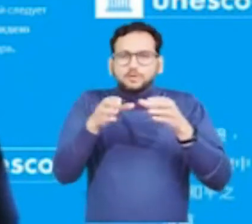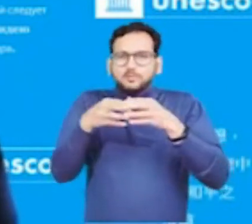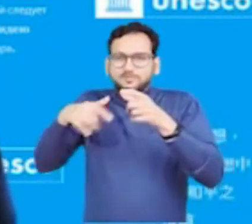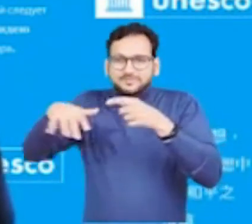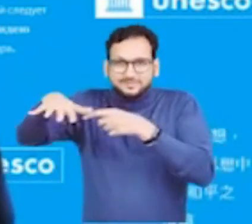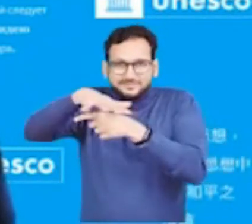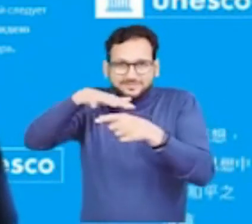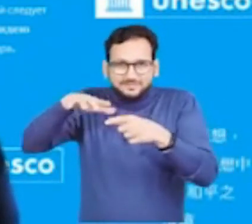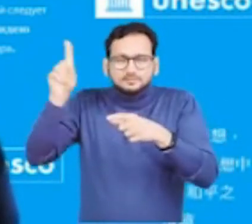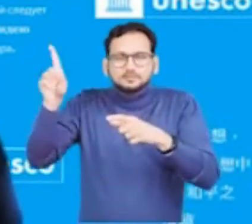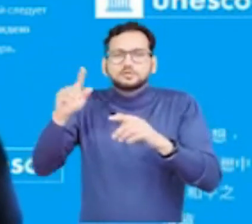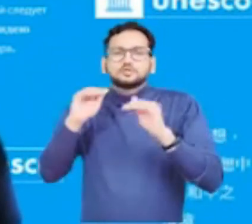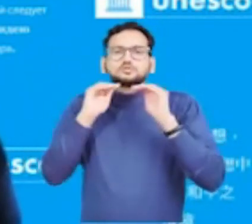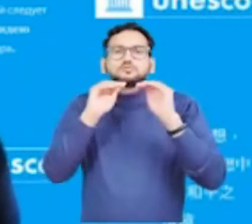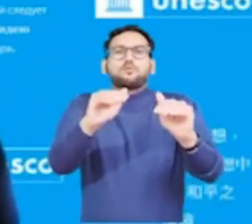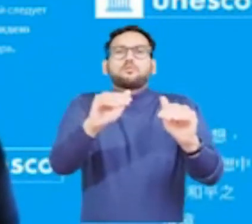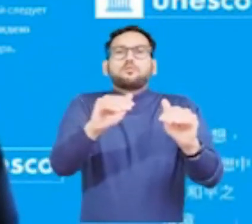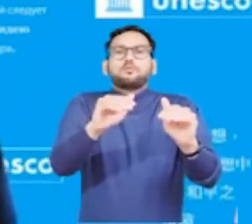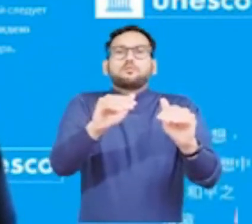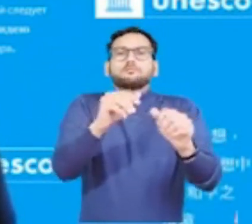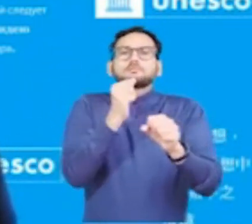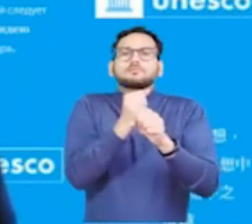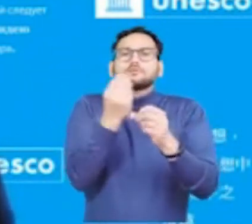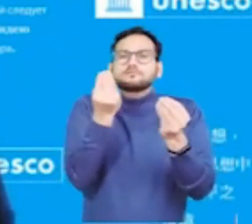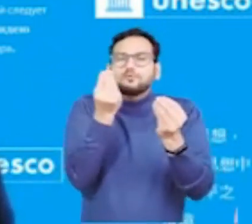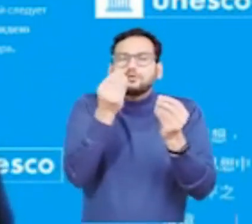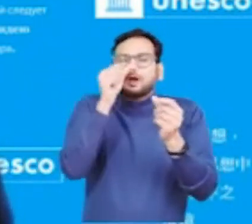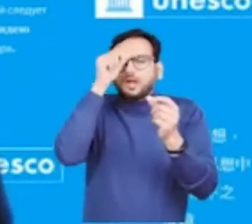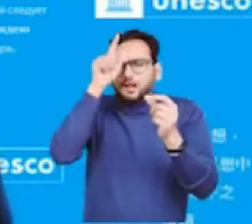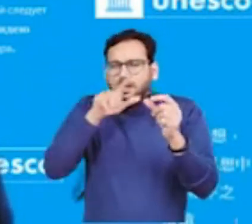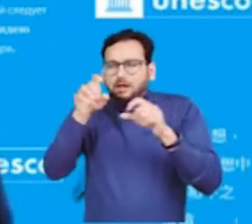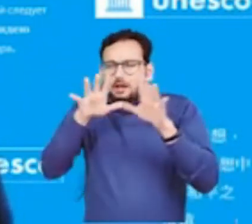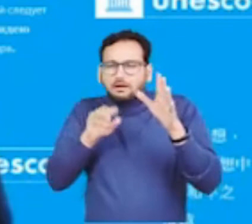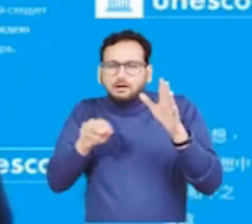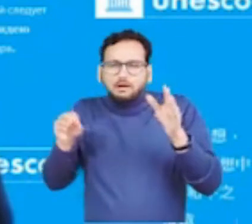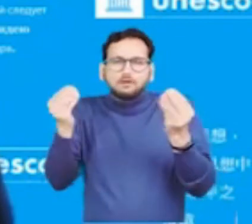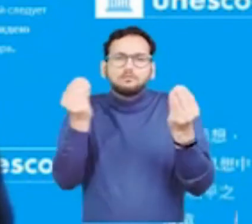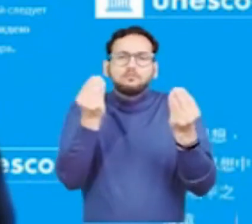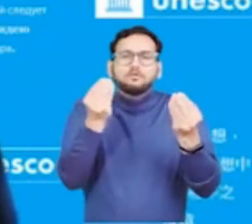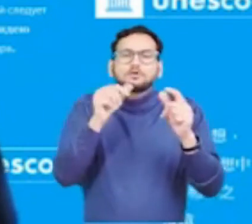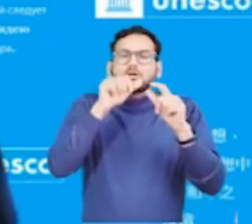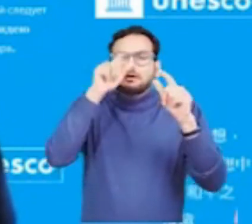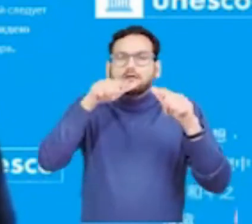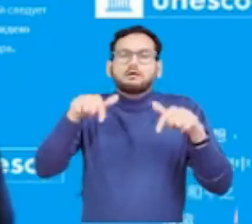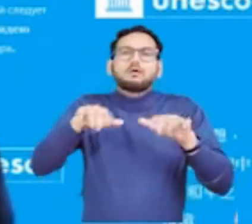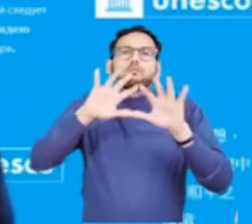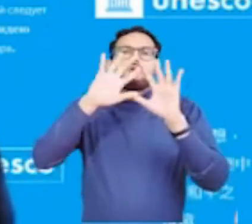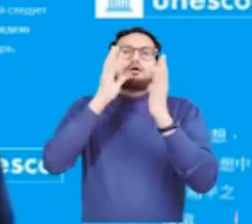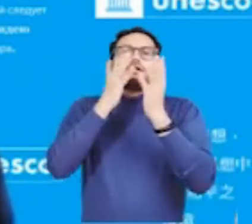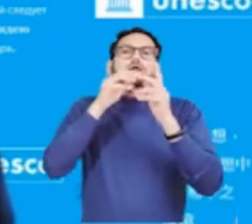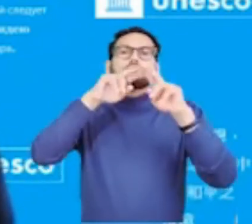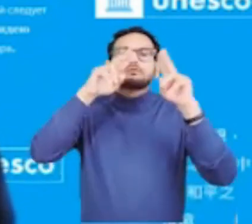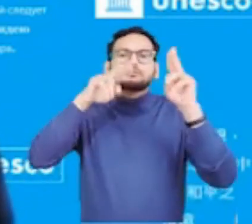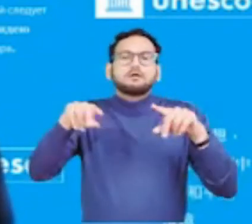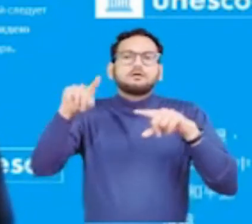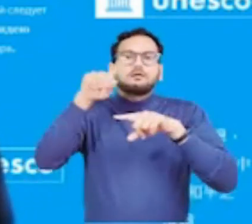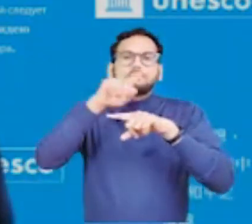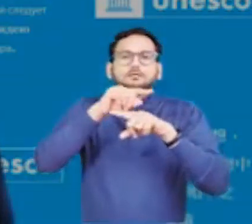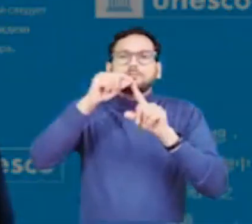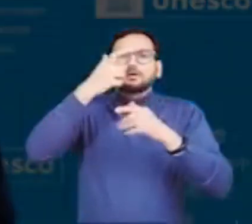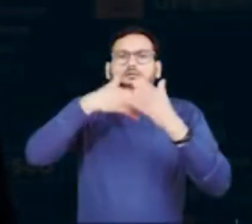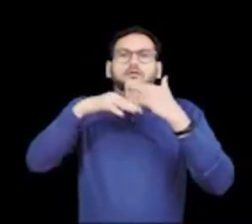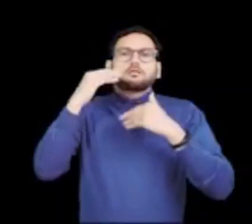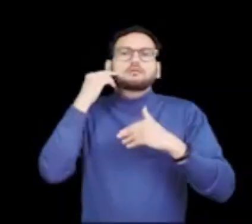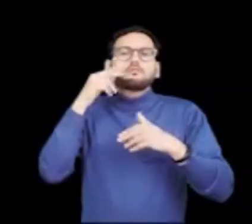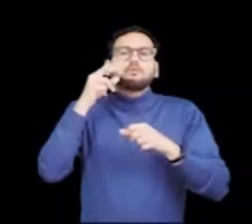that persons with disabilities continue to experience, helping to create a disability-inclusive post-COVID world. world.